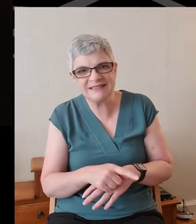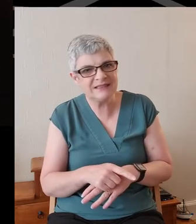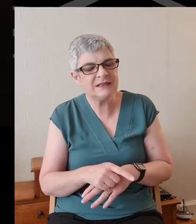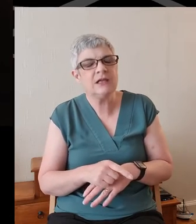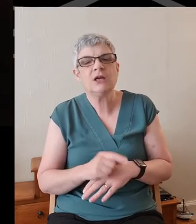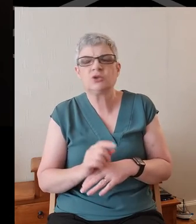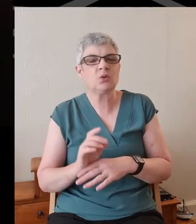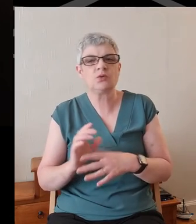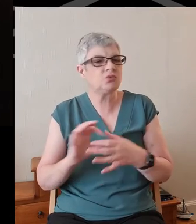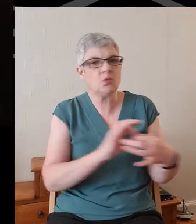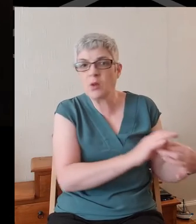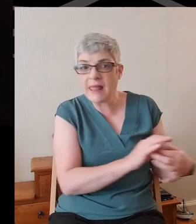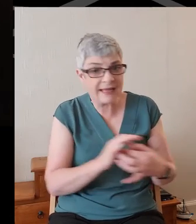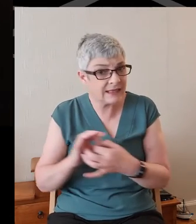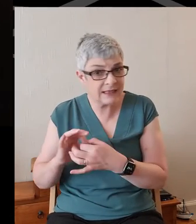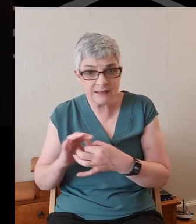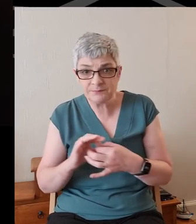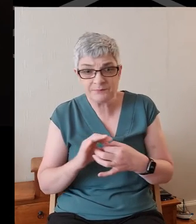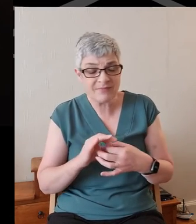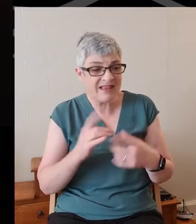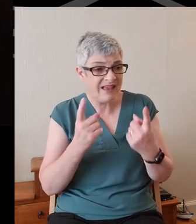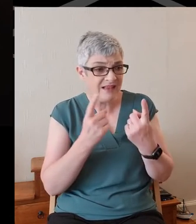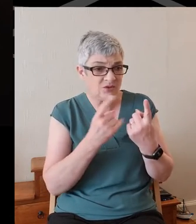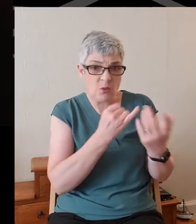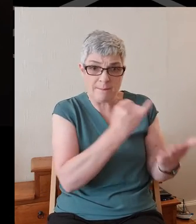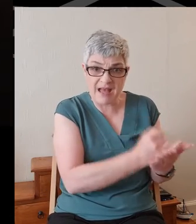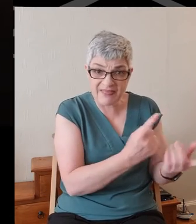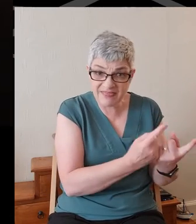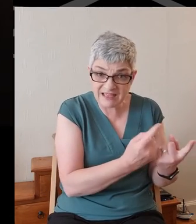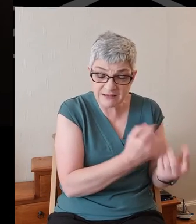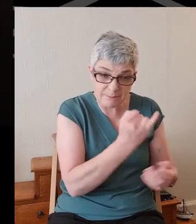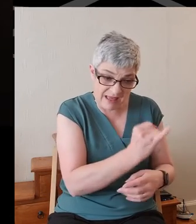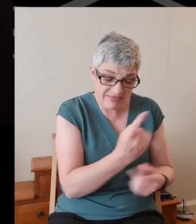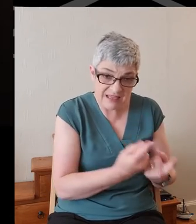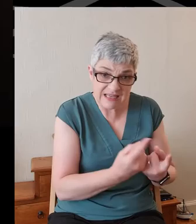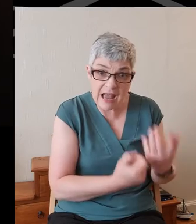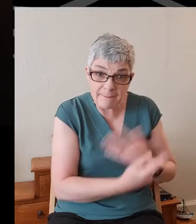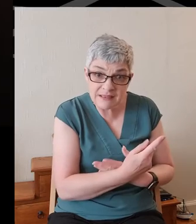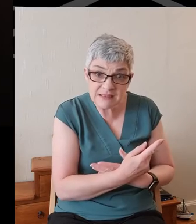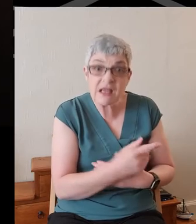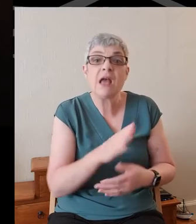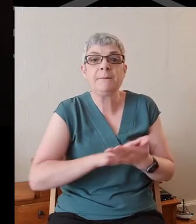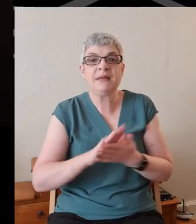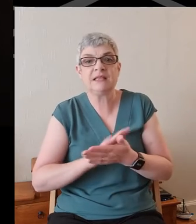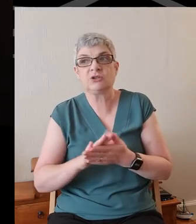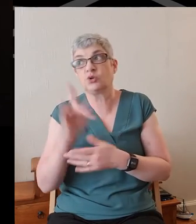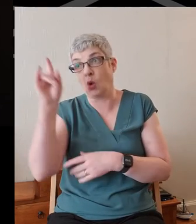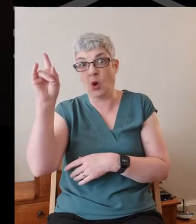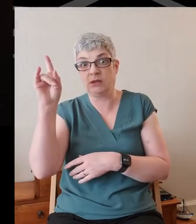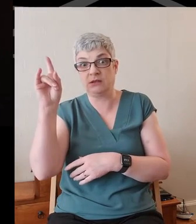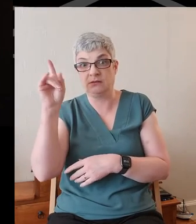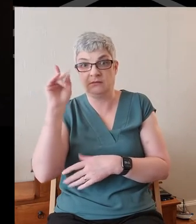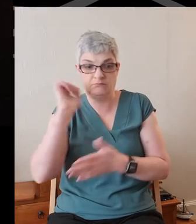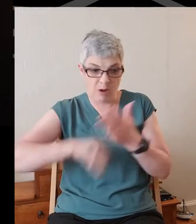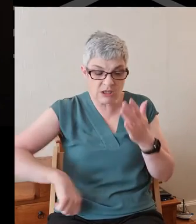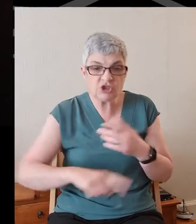a direct correlation that every time something bad has happened to somebody, that's God picking them out, that's God punishing them, that's God